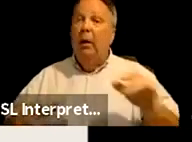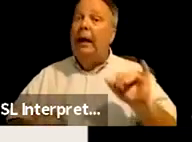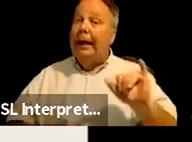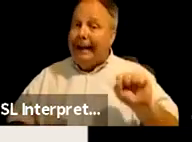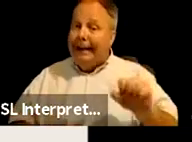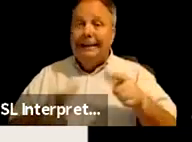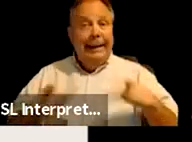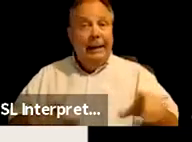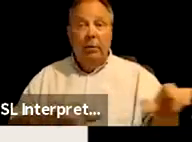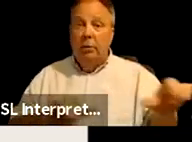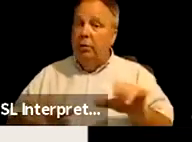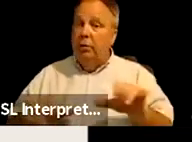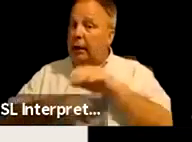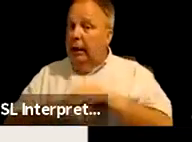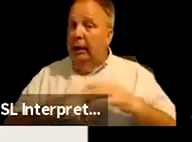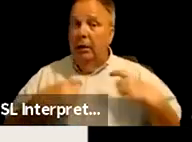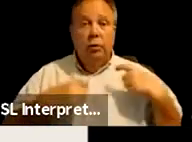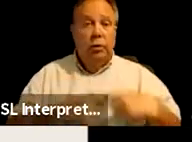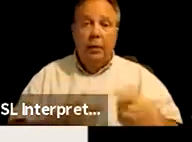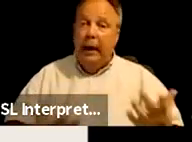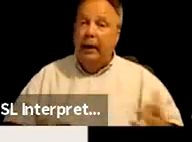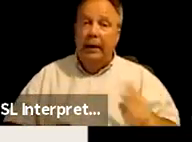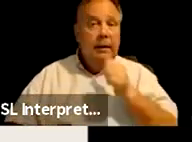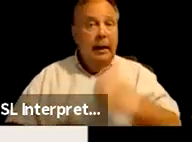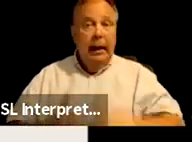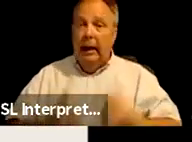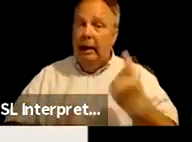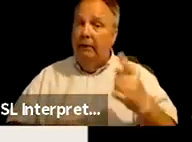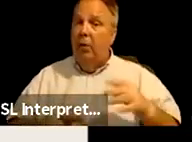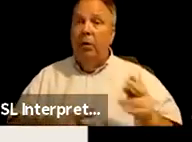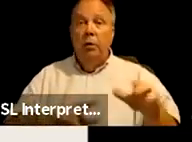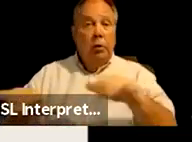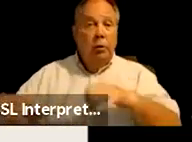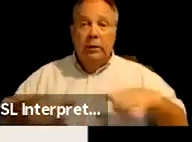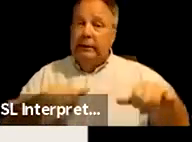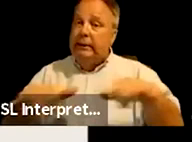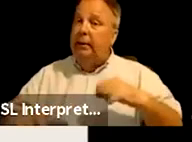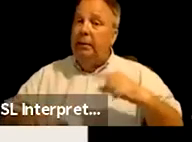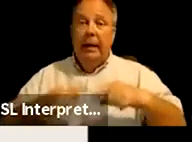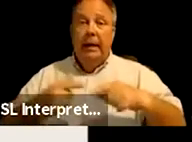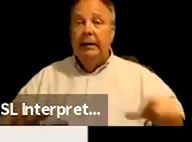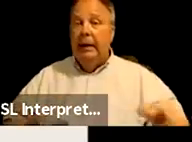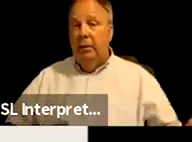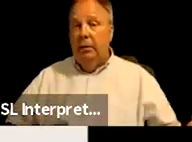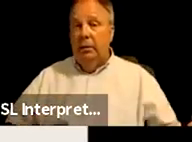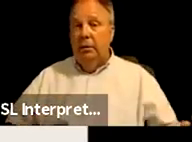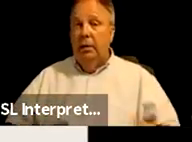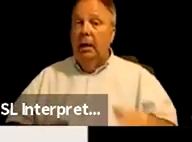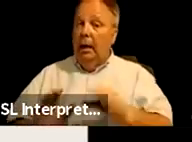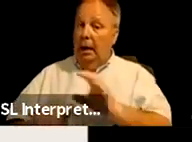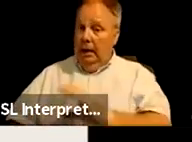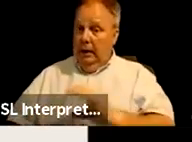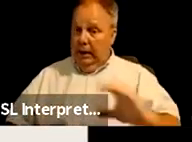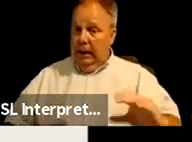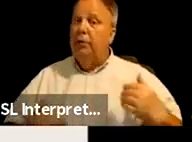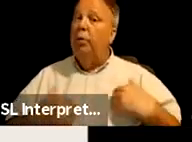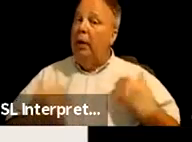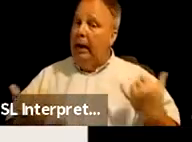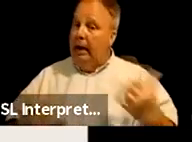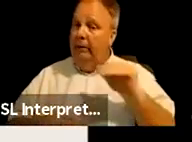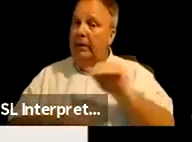just like English or Spanish. Not everyone uses the same kind of sign language. Captioning, which we have tonight.